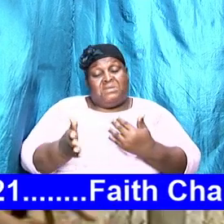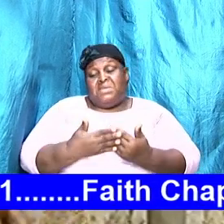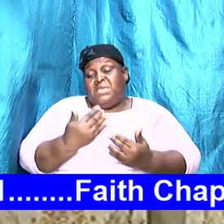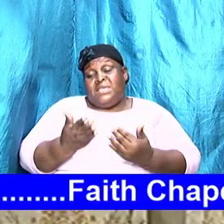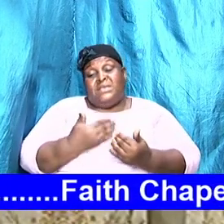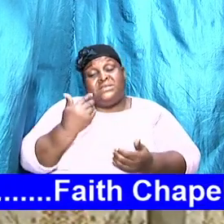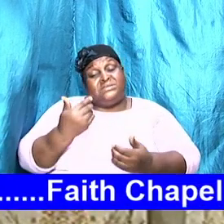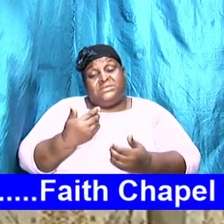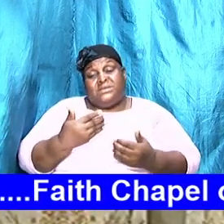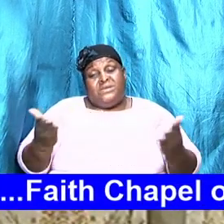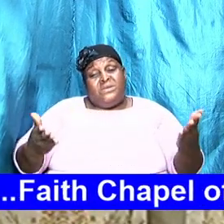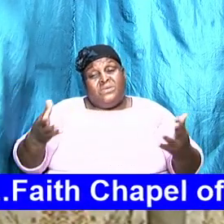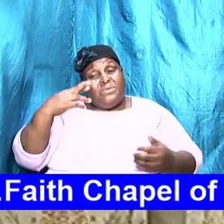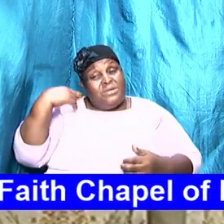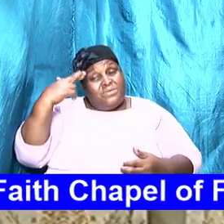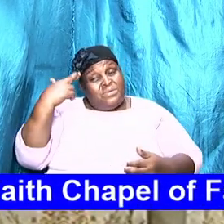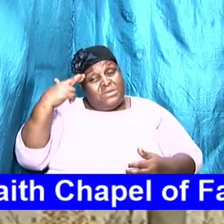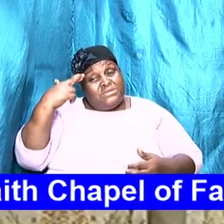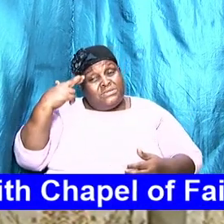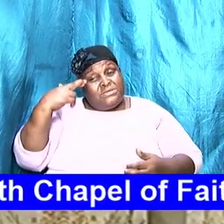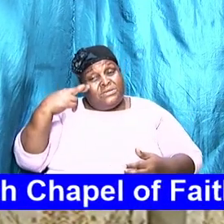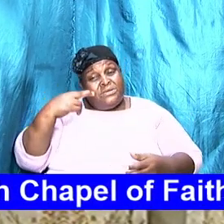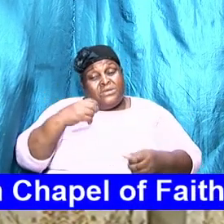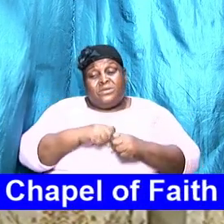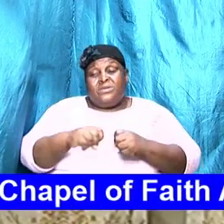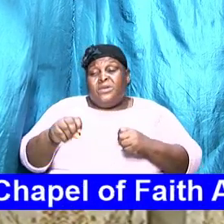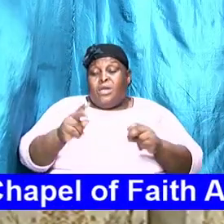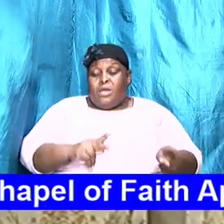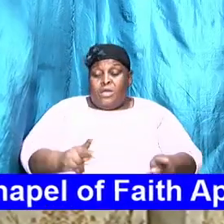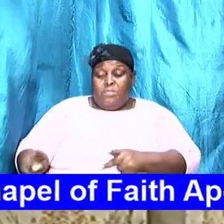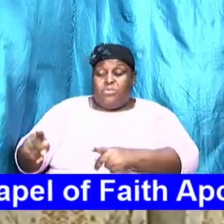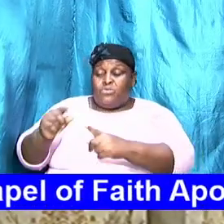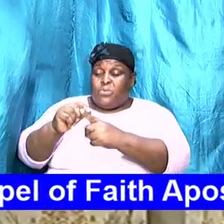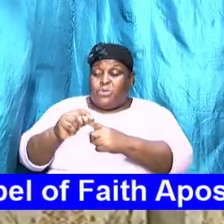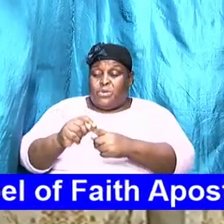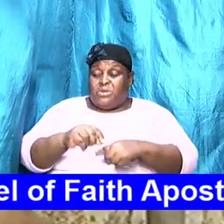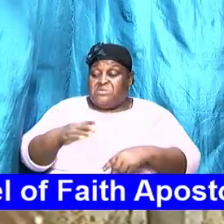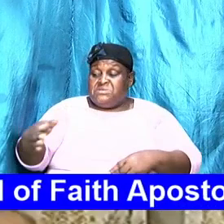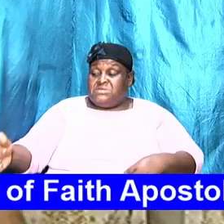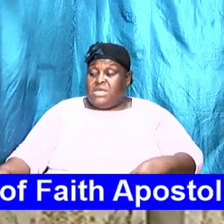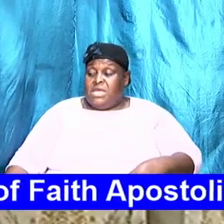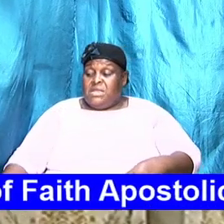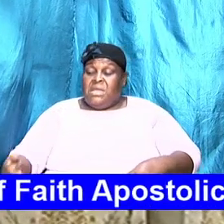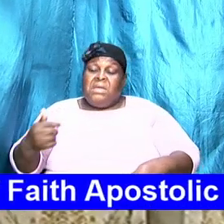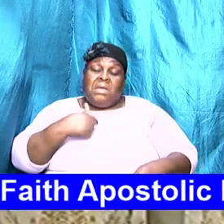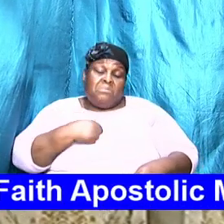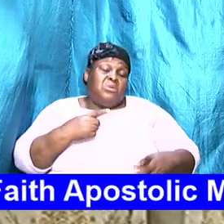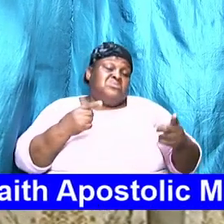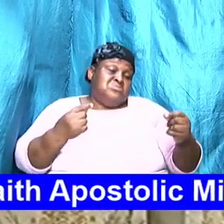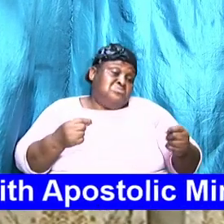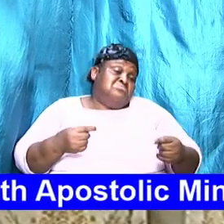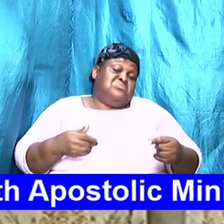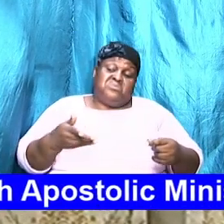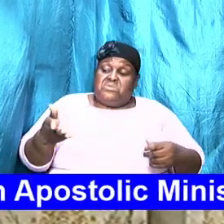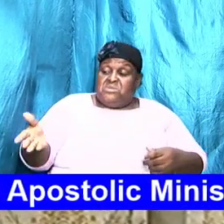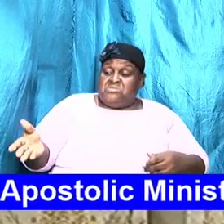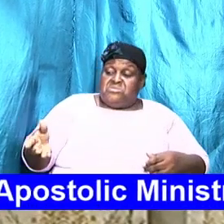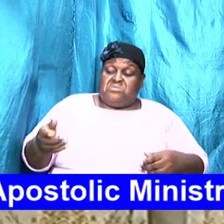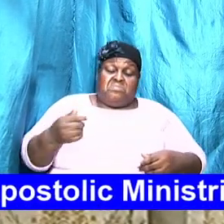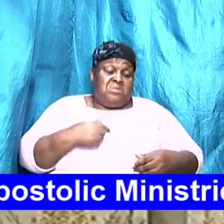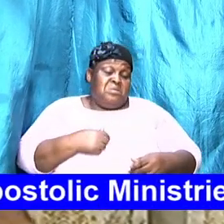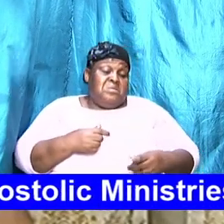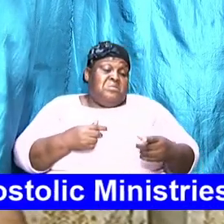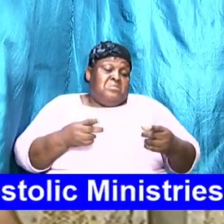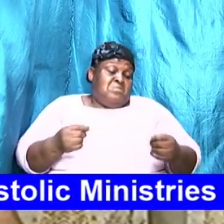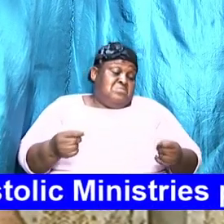reason now, it seems to be so easy to put the word aside. And say, I am going to do this. And I am going to do that. And I am uncomfortable with this.